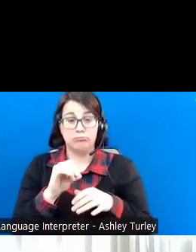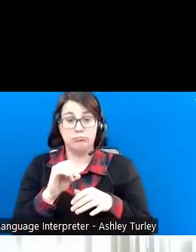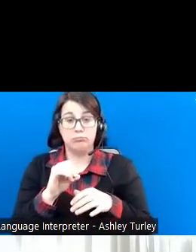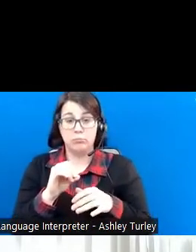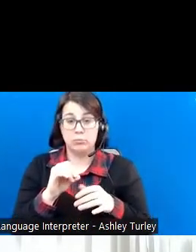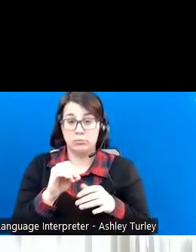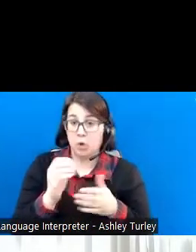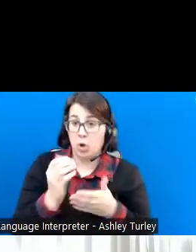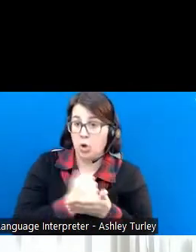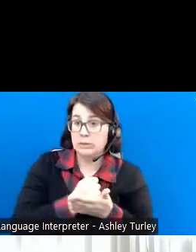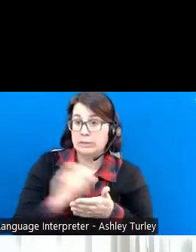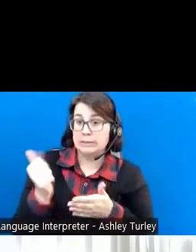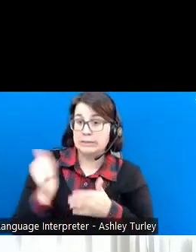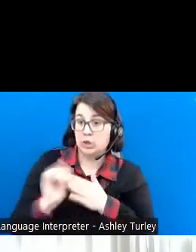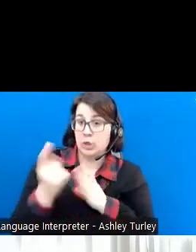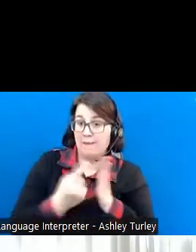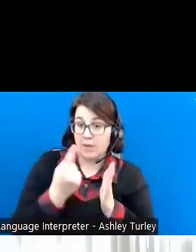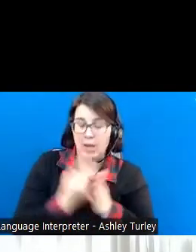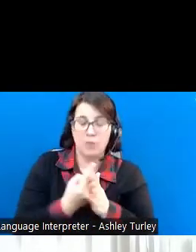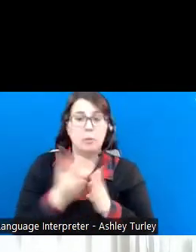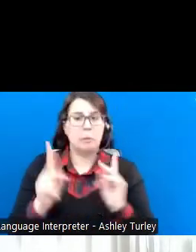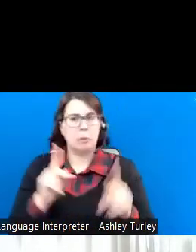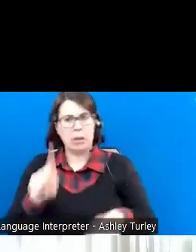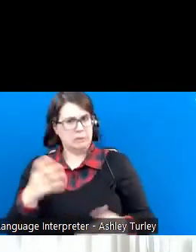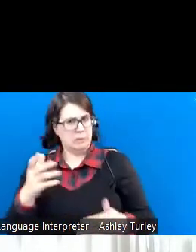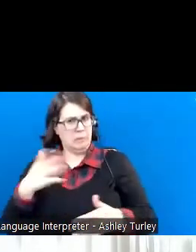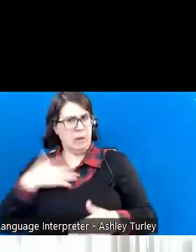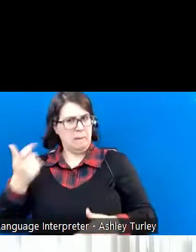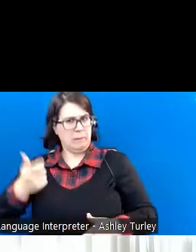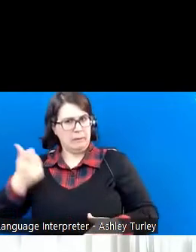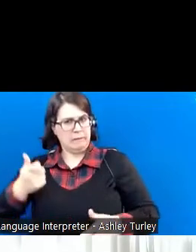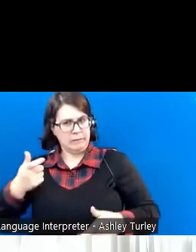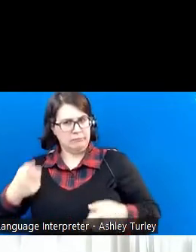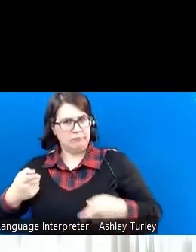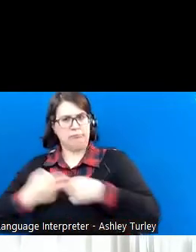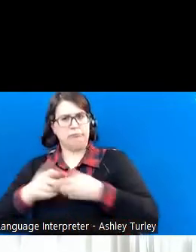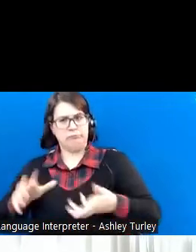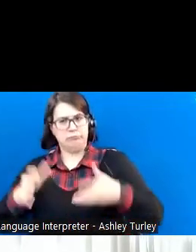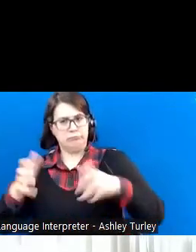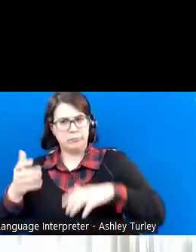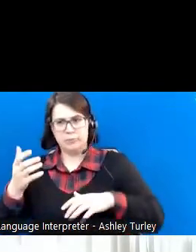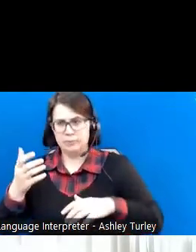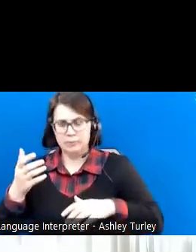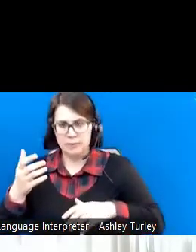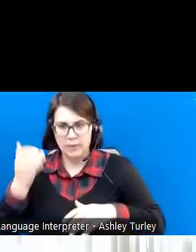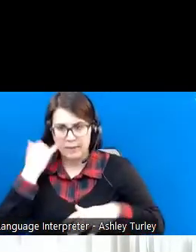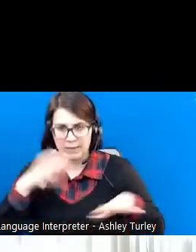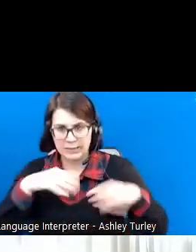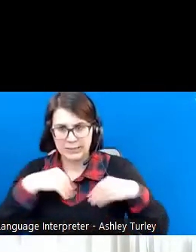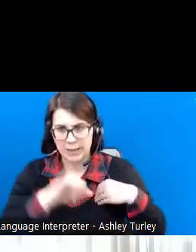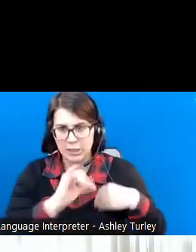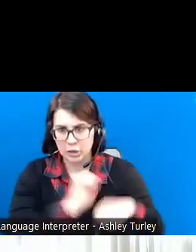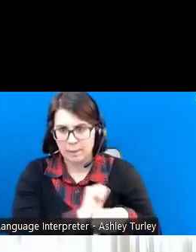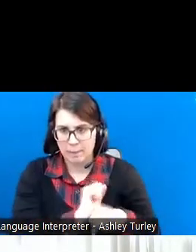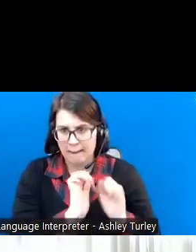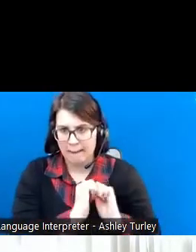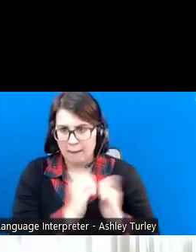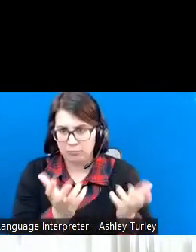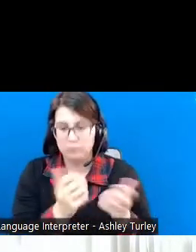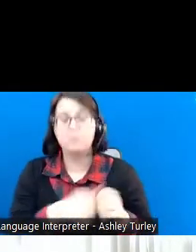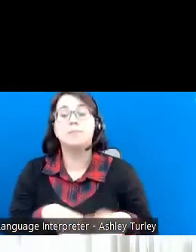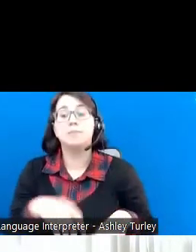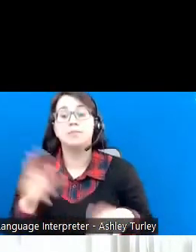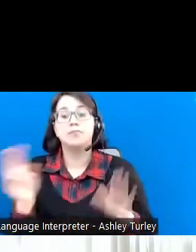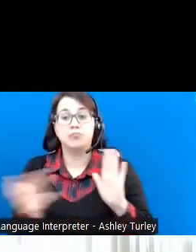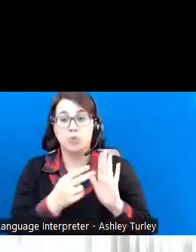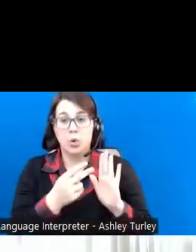is always, how will his benefits be affected if he takes this job? So we're going to look